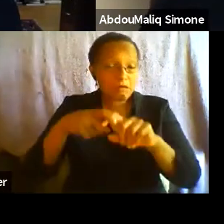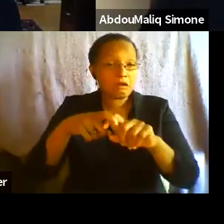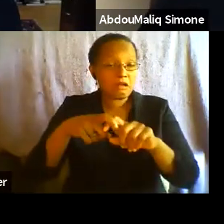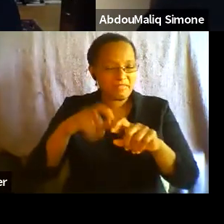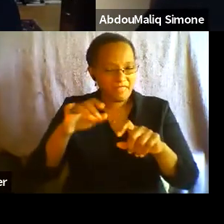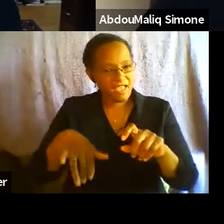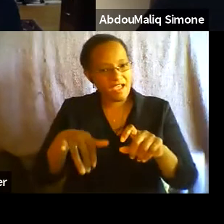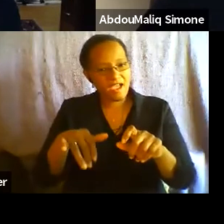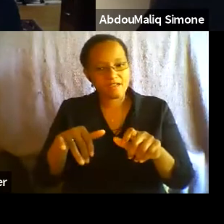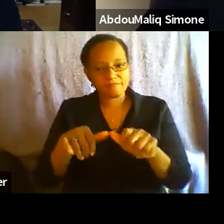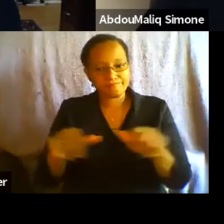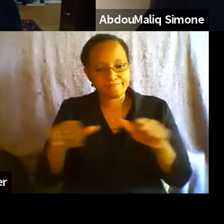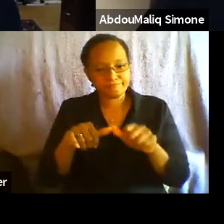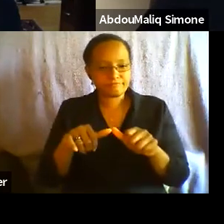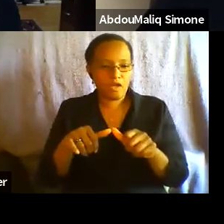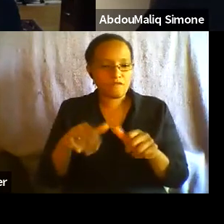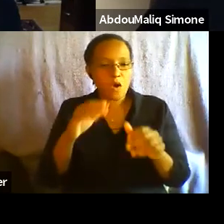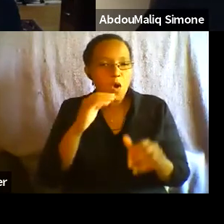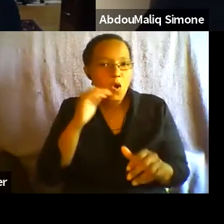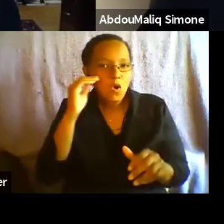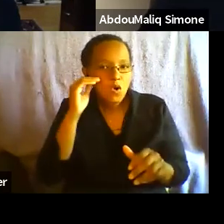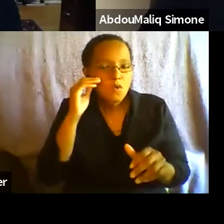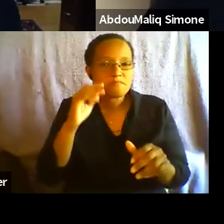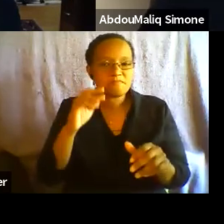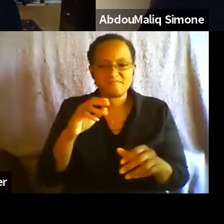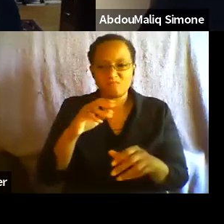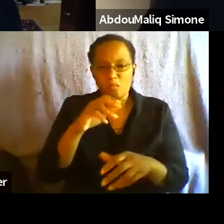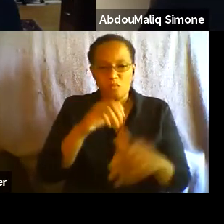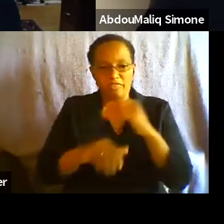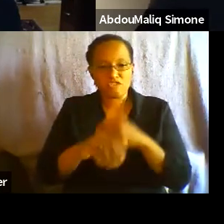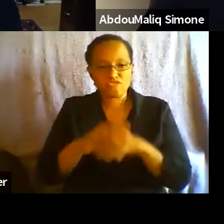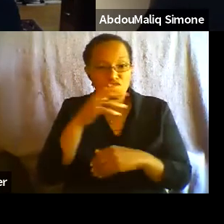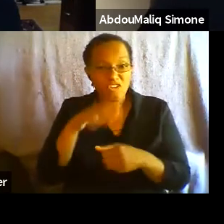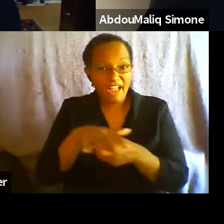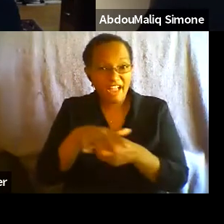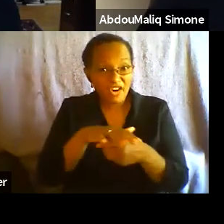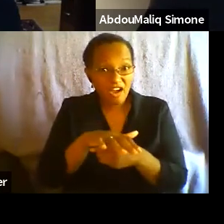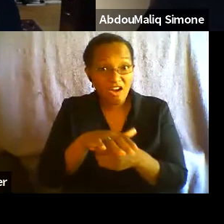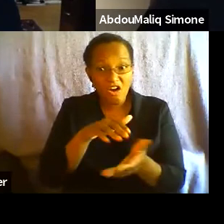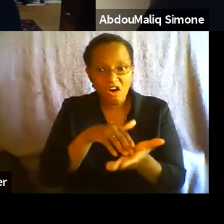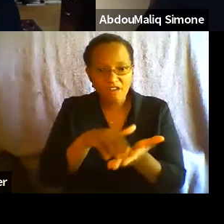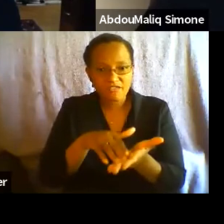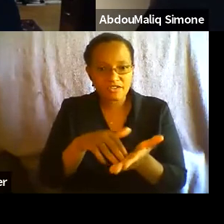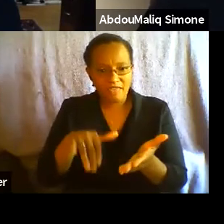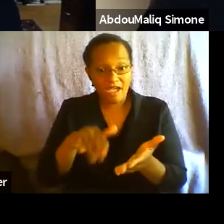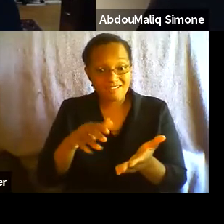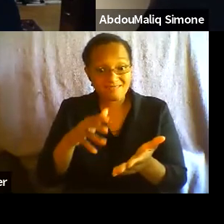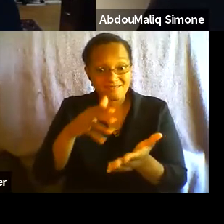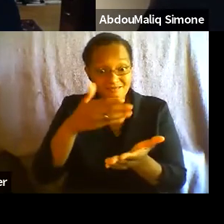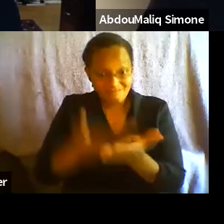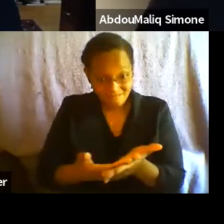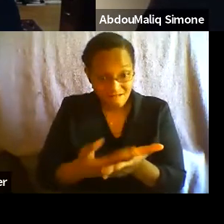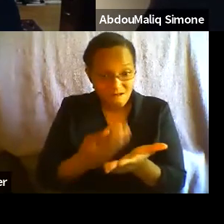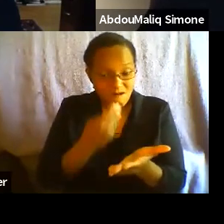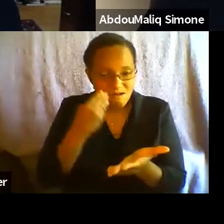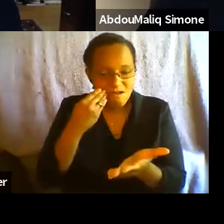areas oftentimes refuses to incorporate them or incorporates them where, where,